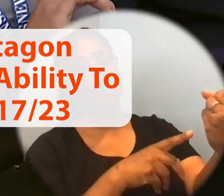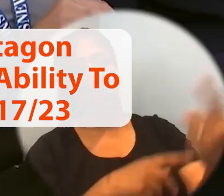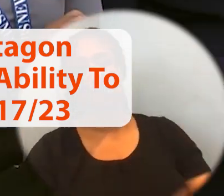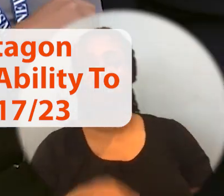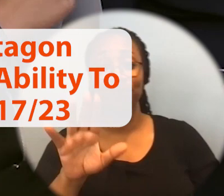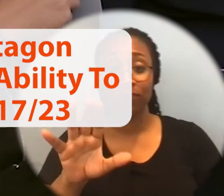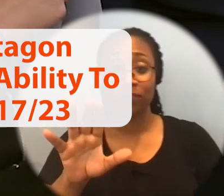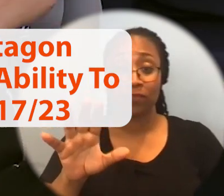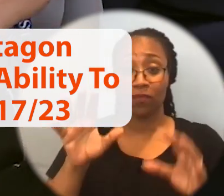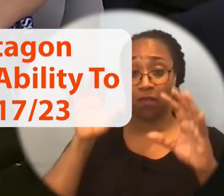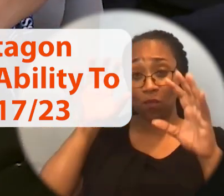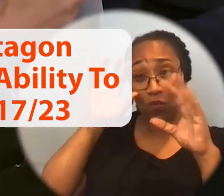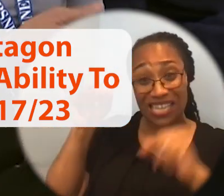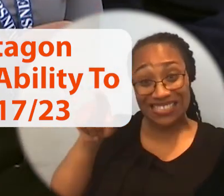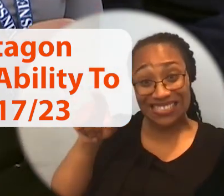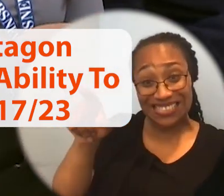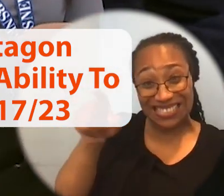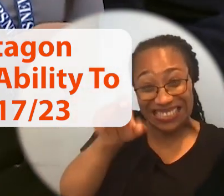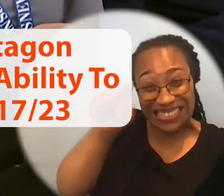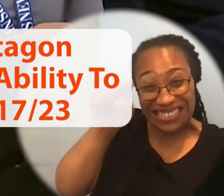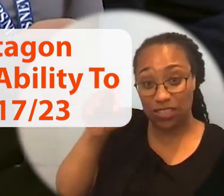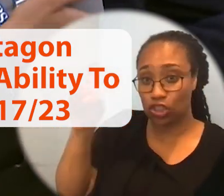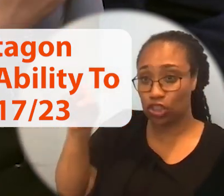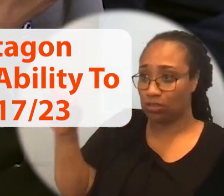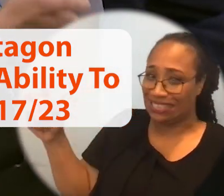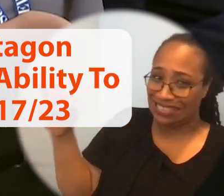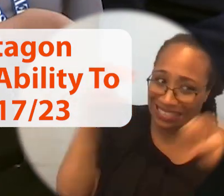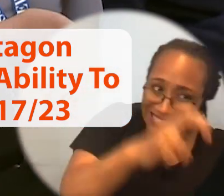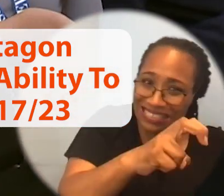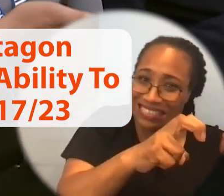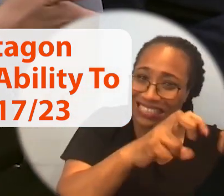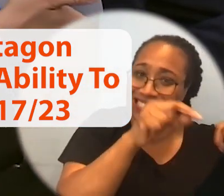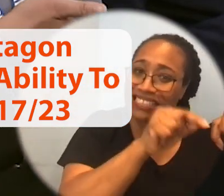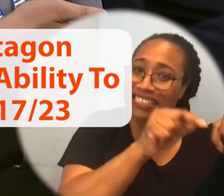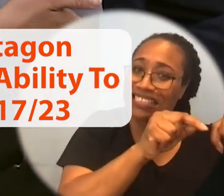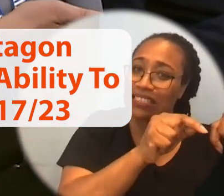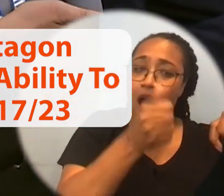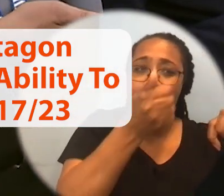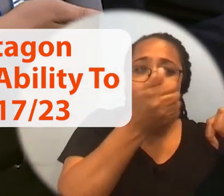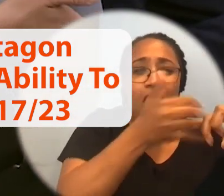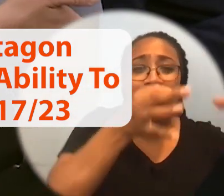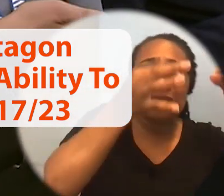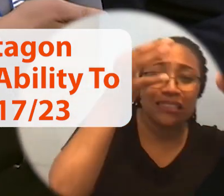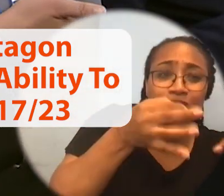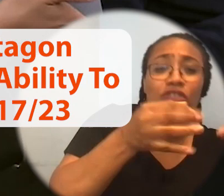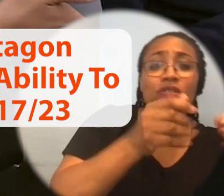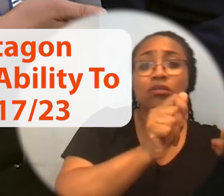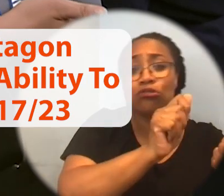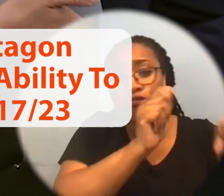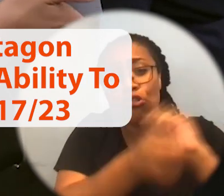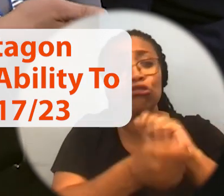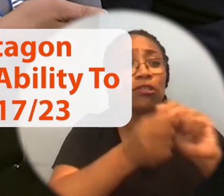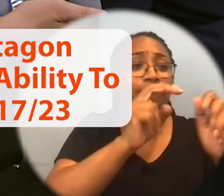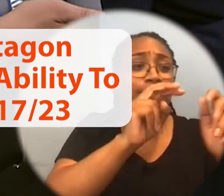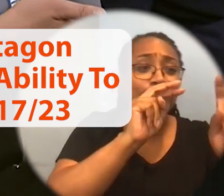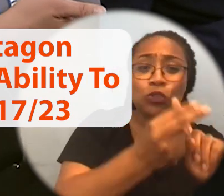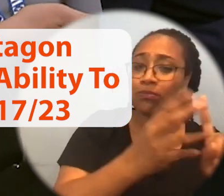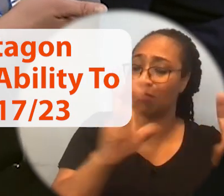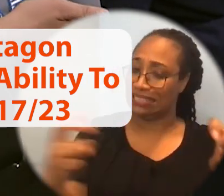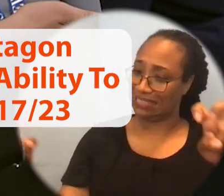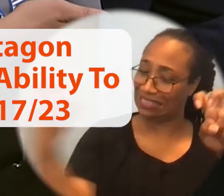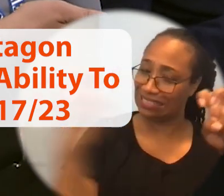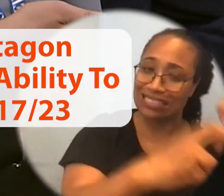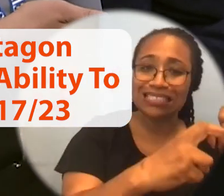the president said that he would sit down with Tuberville if he thought there was any possibility he would change his ridiculous position,